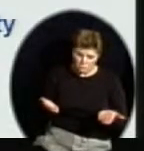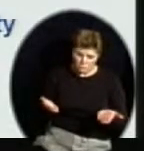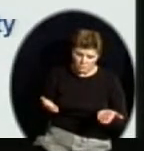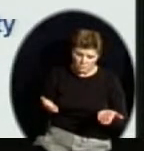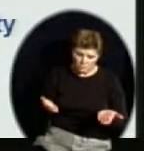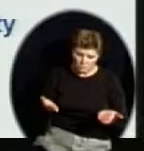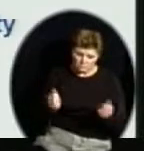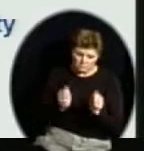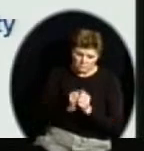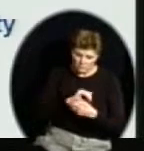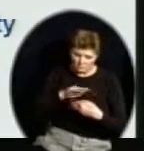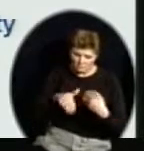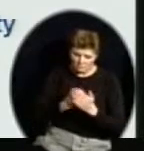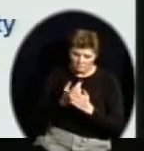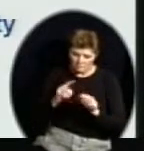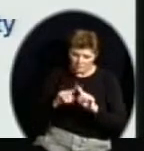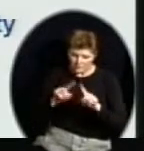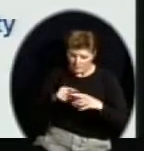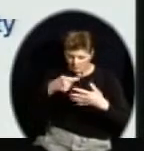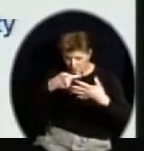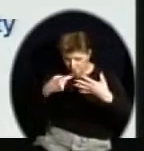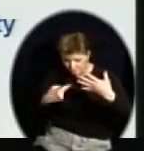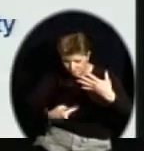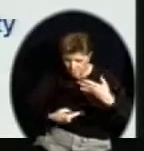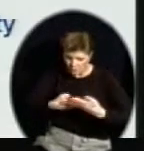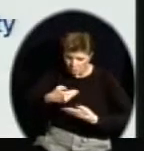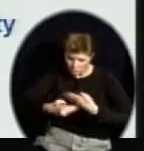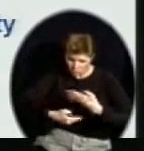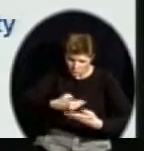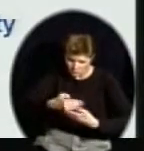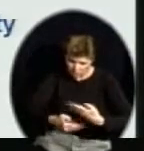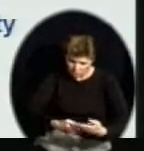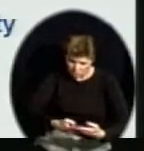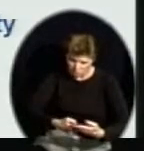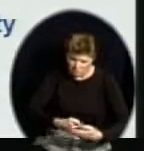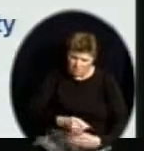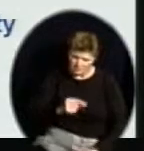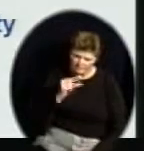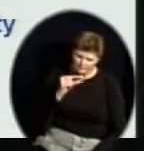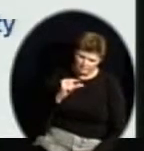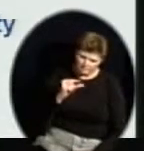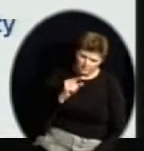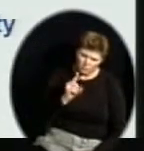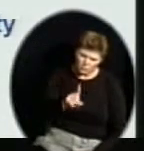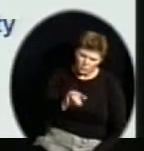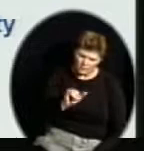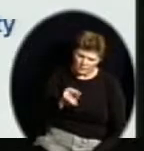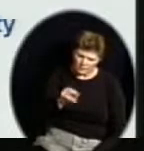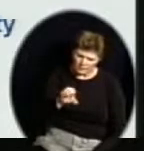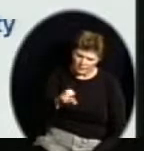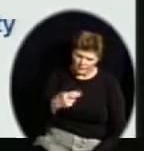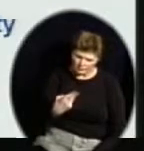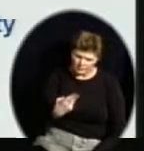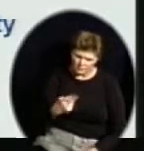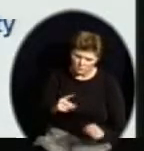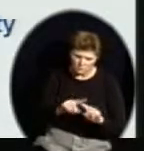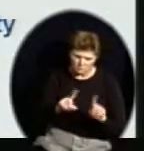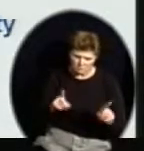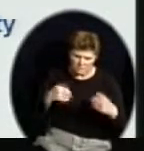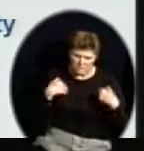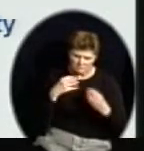only a one-inch binder. It is designed to assist building teams in making relevant decisions